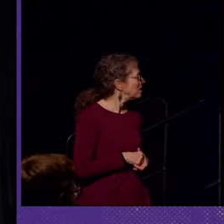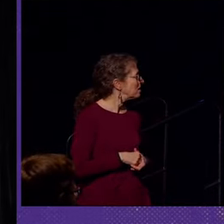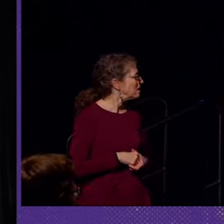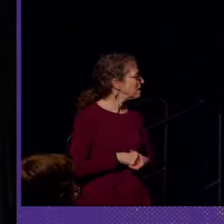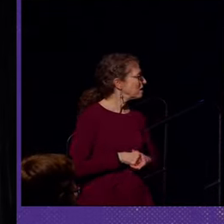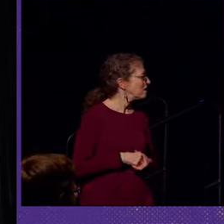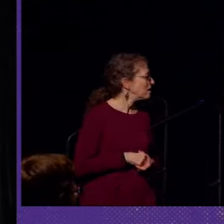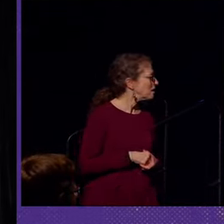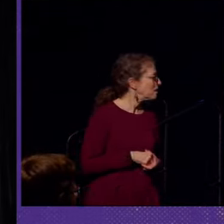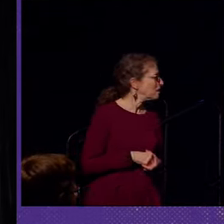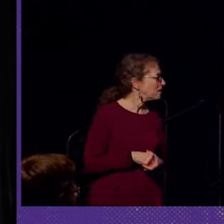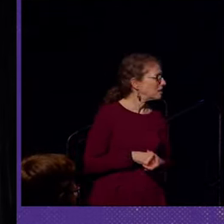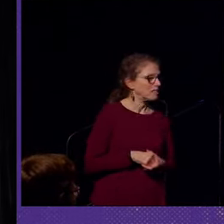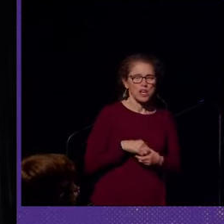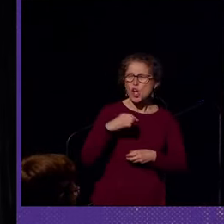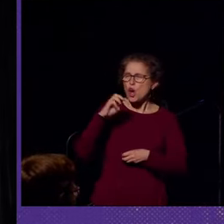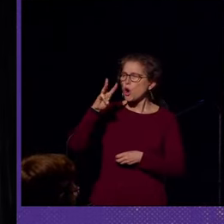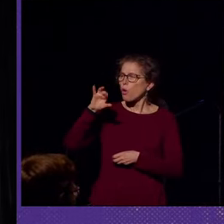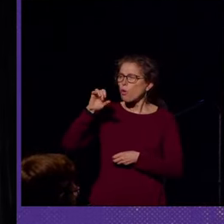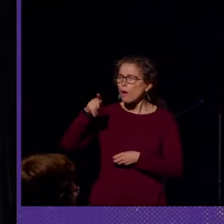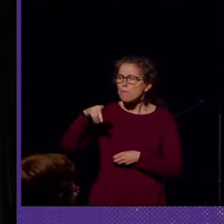What are crip worlds?